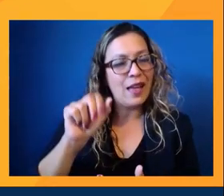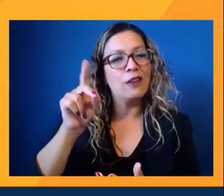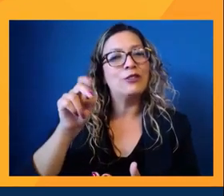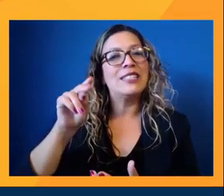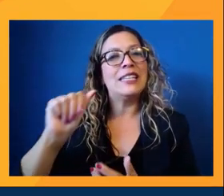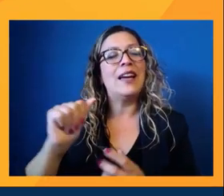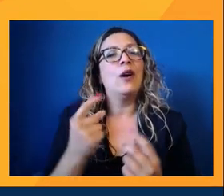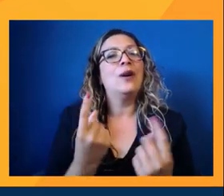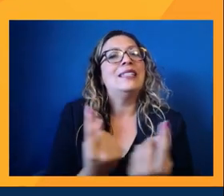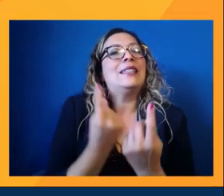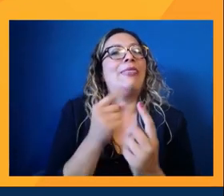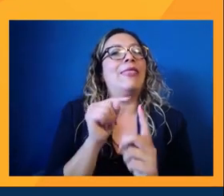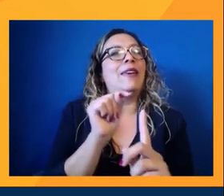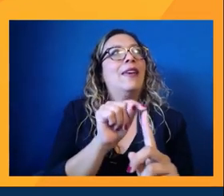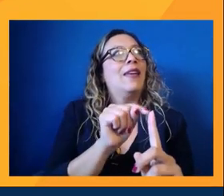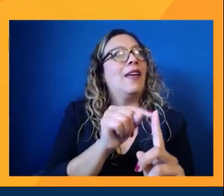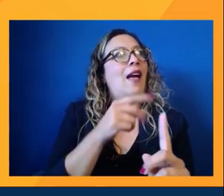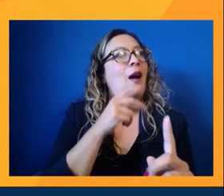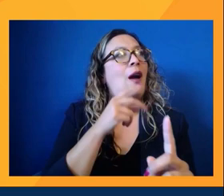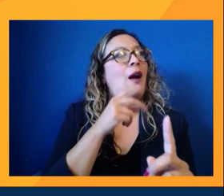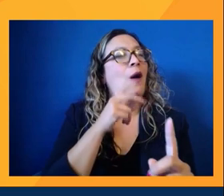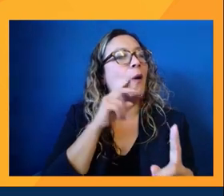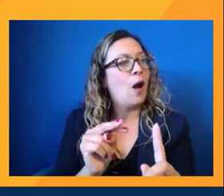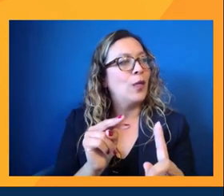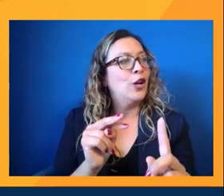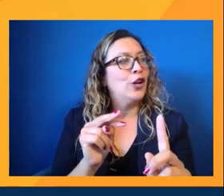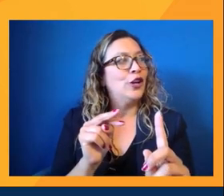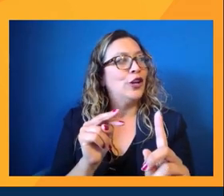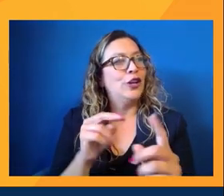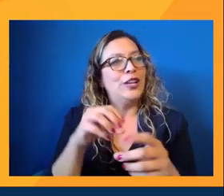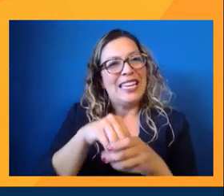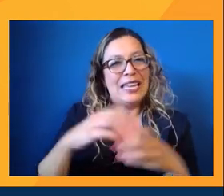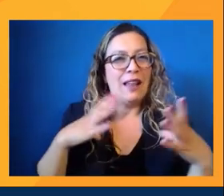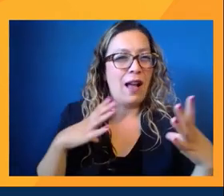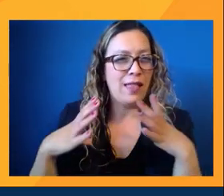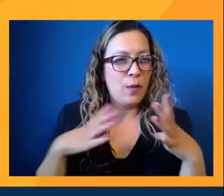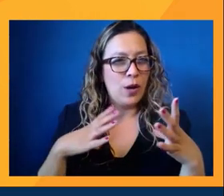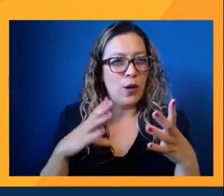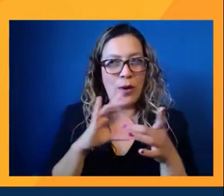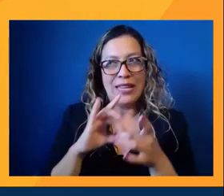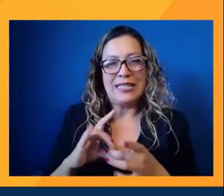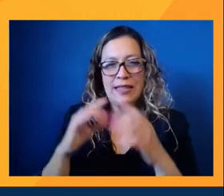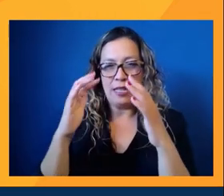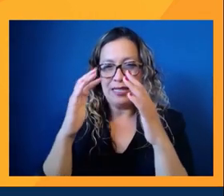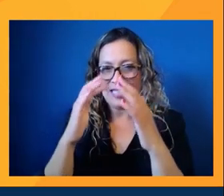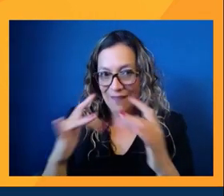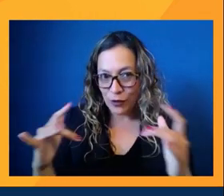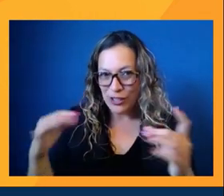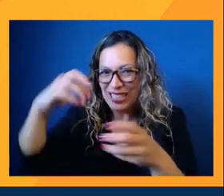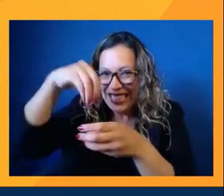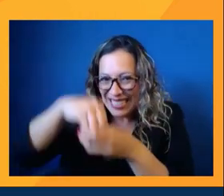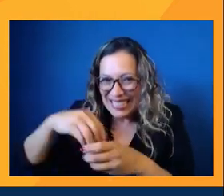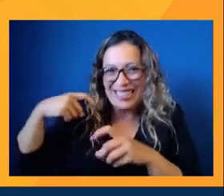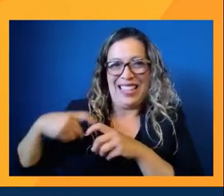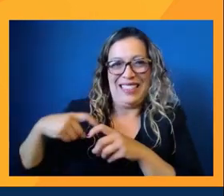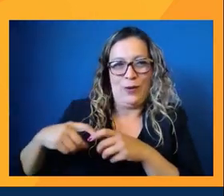our outlook like in Hollywood when it comes to the diversity within our own culture?